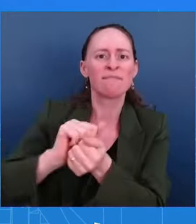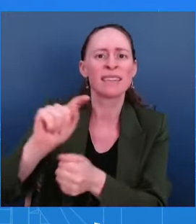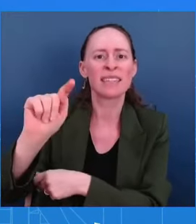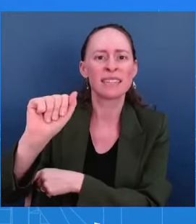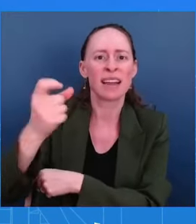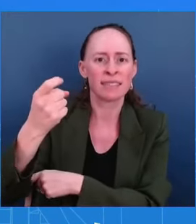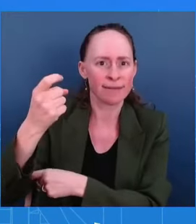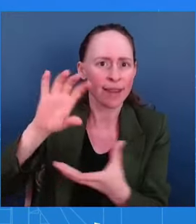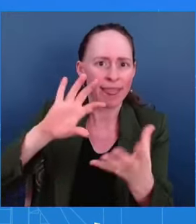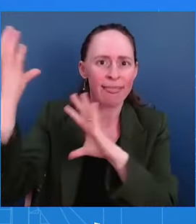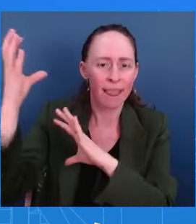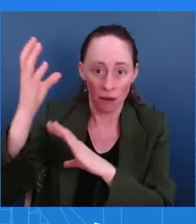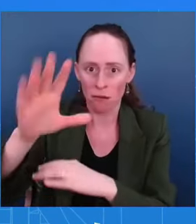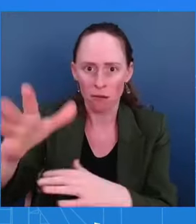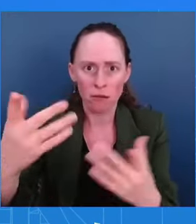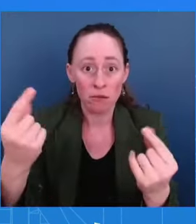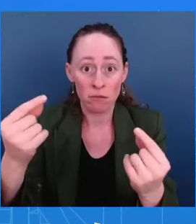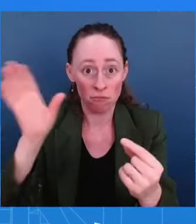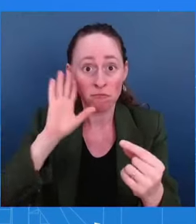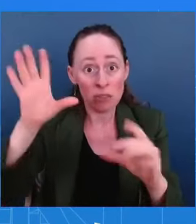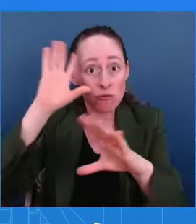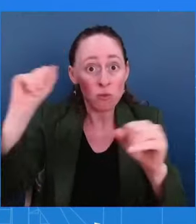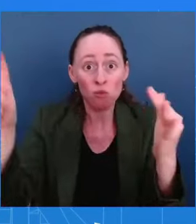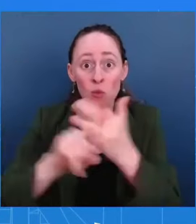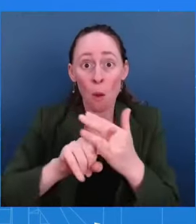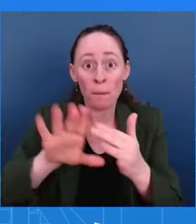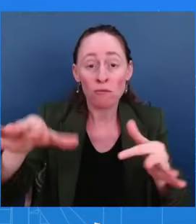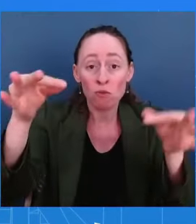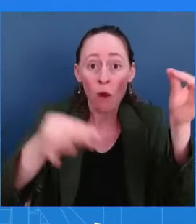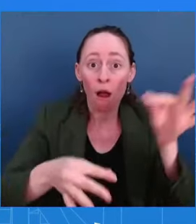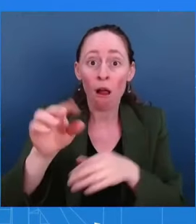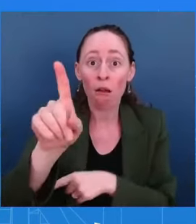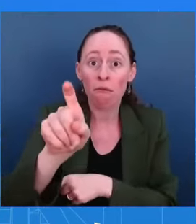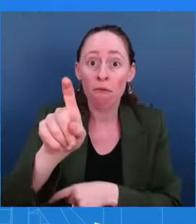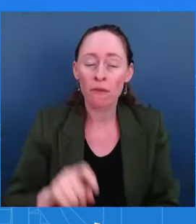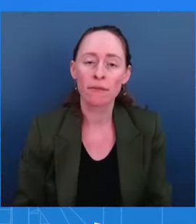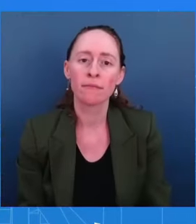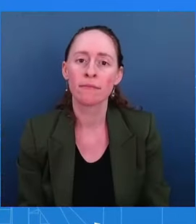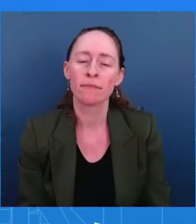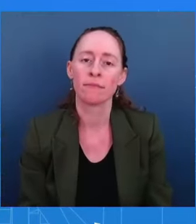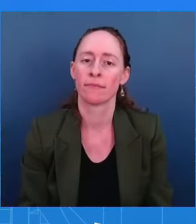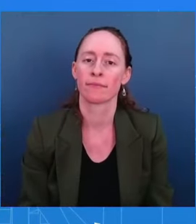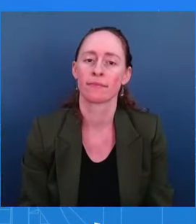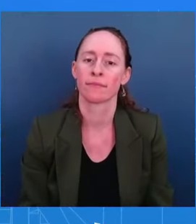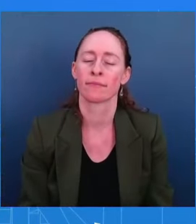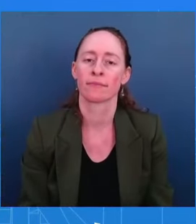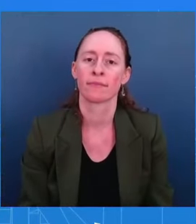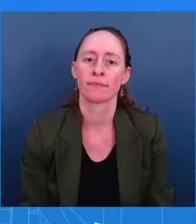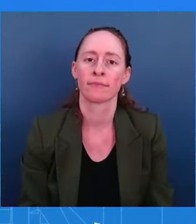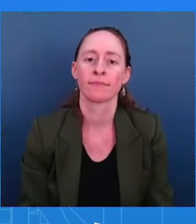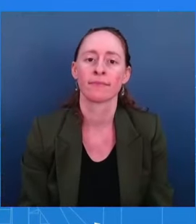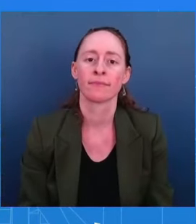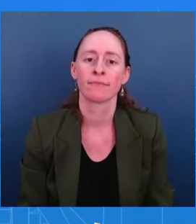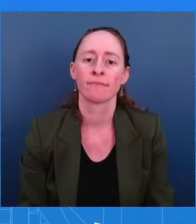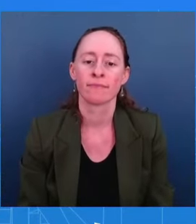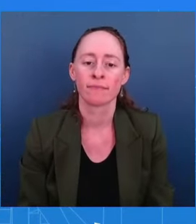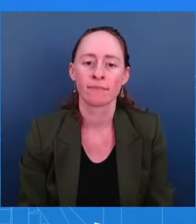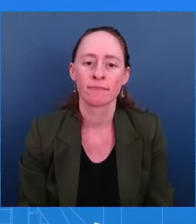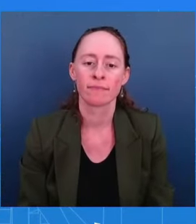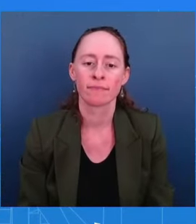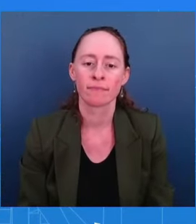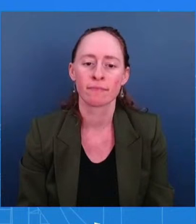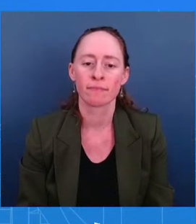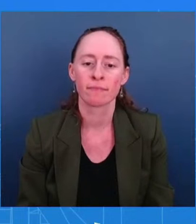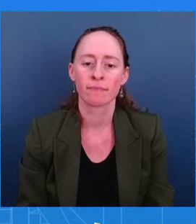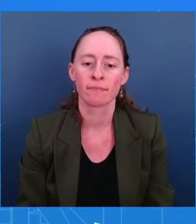So what I'll say from the top, and you have heard me say this many times, is that Hunter is a private